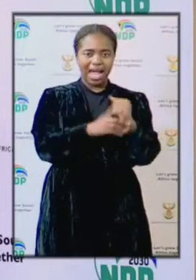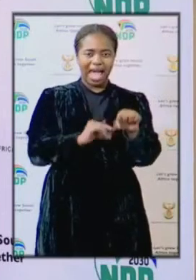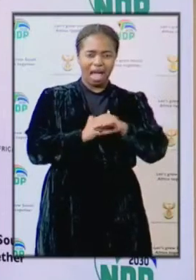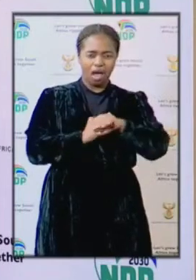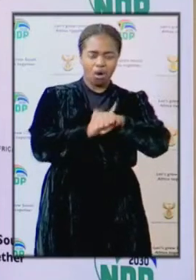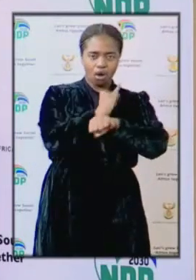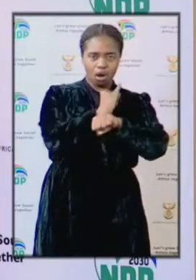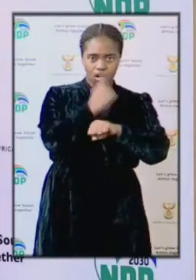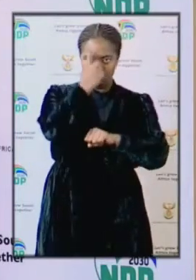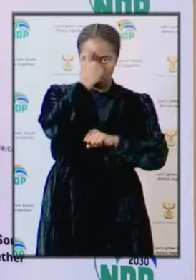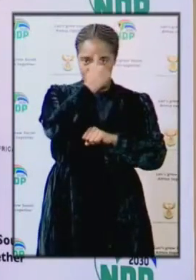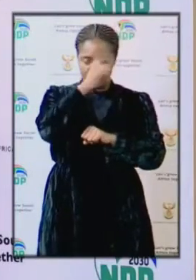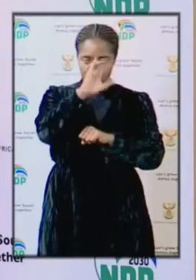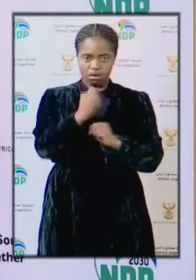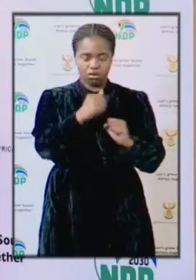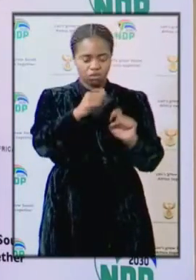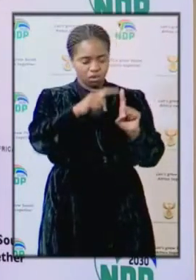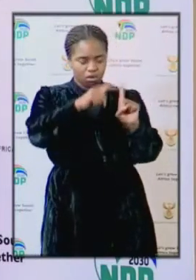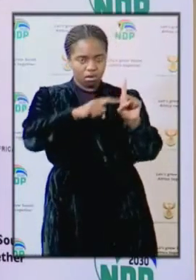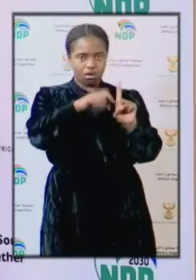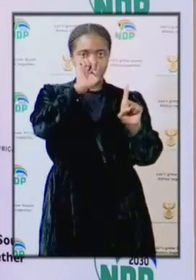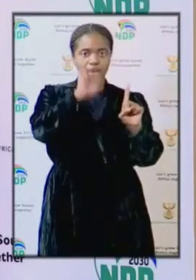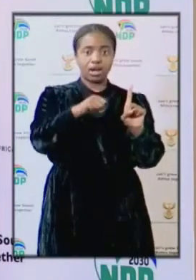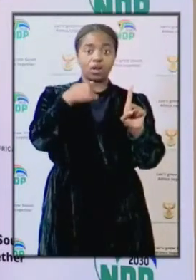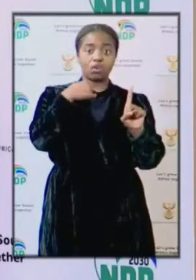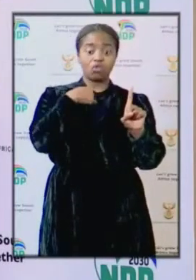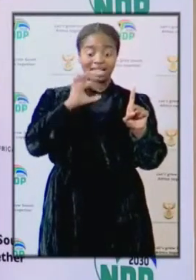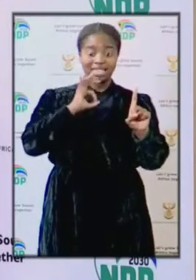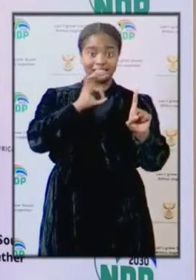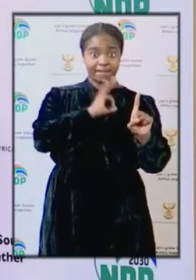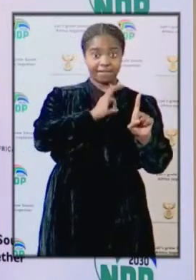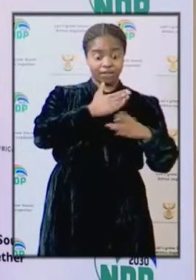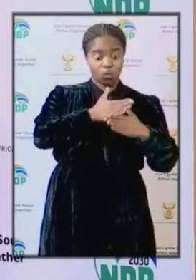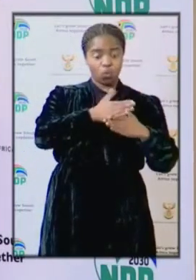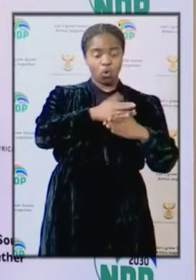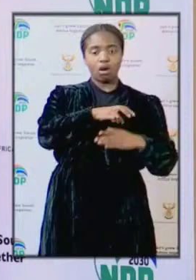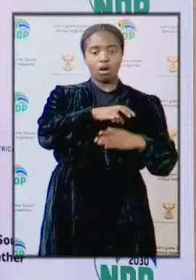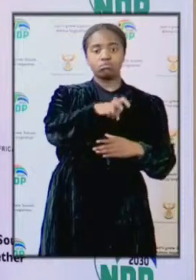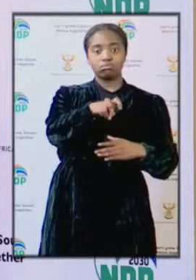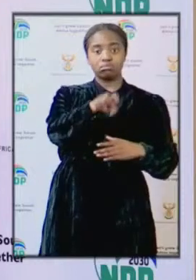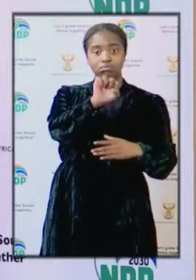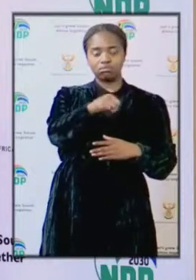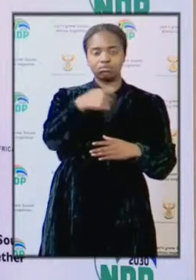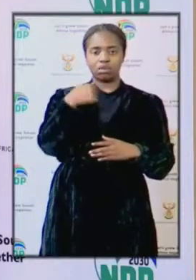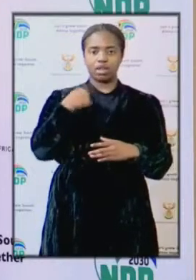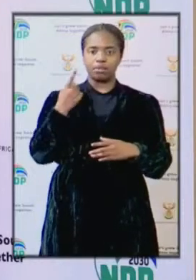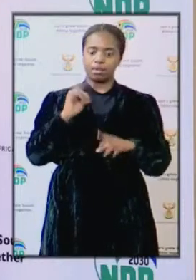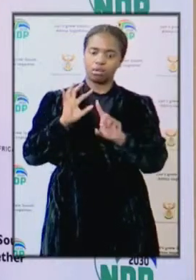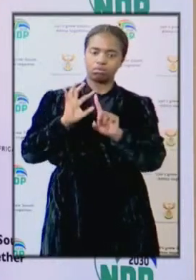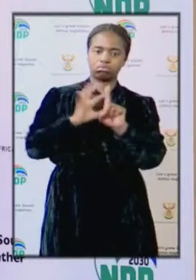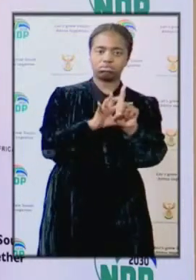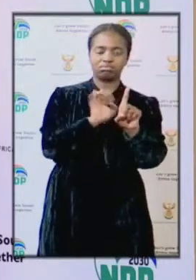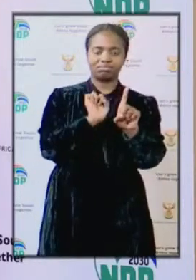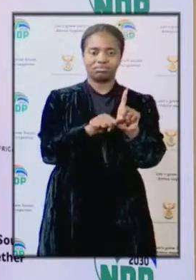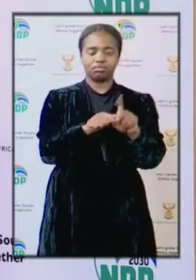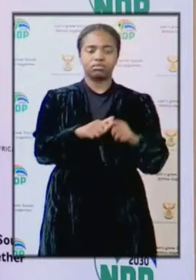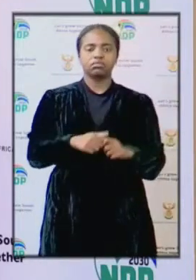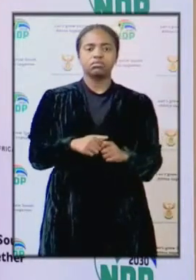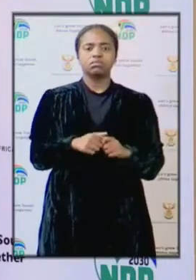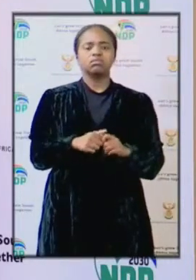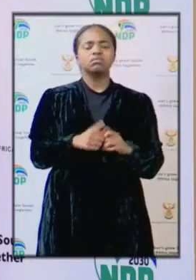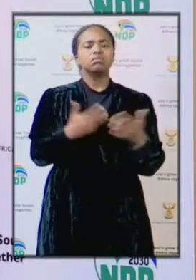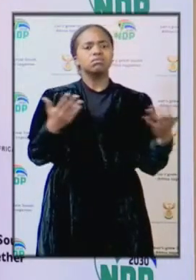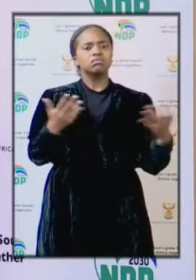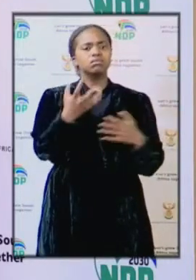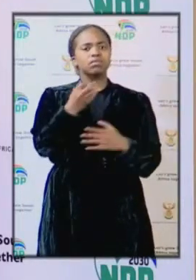detention to be used by tourists and tourism employees alike. From my engagement as a sector and having had